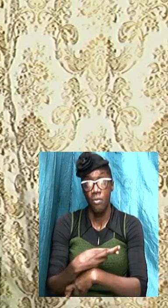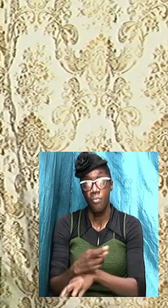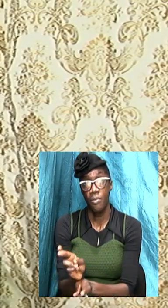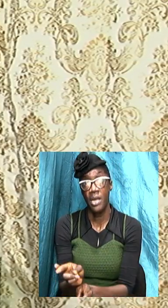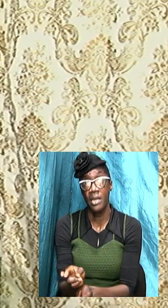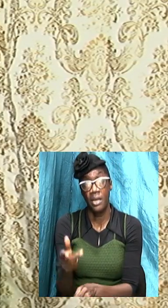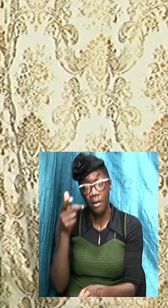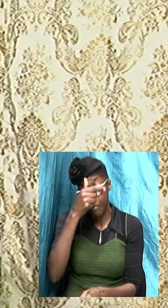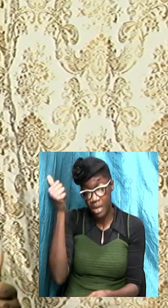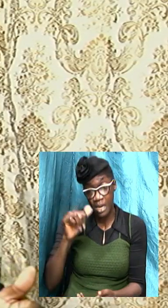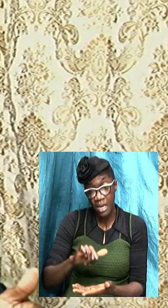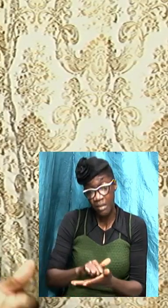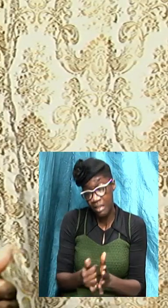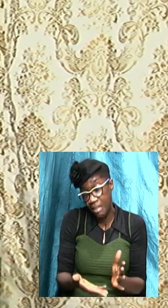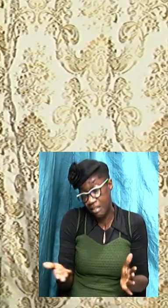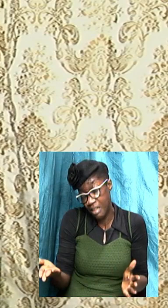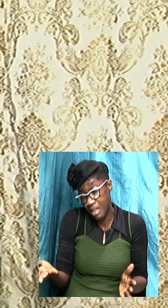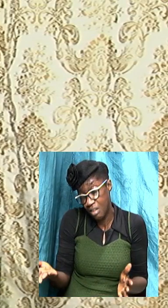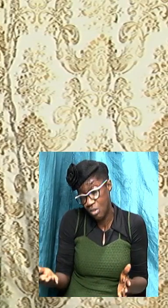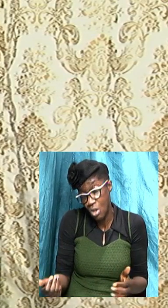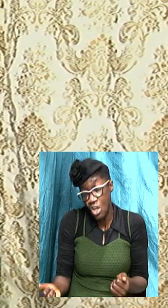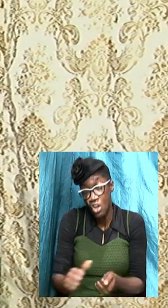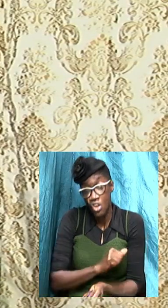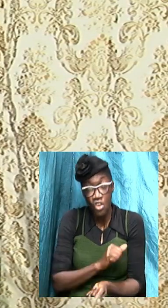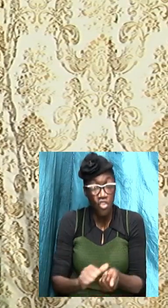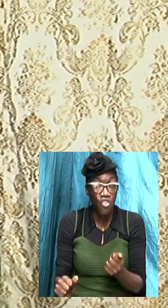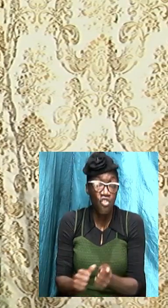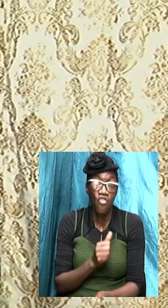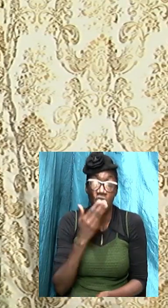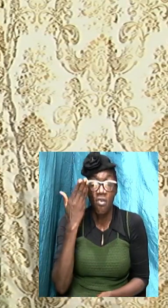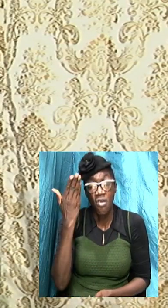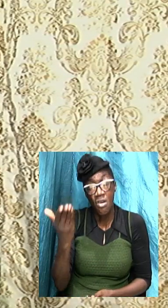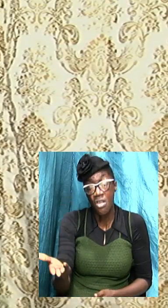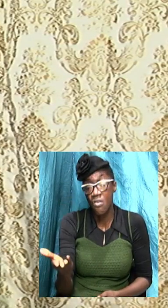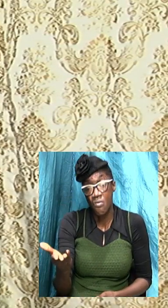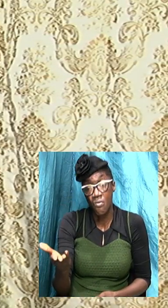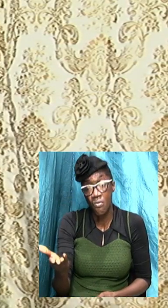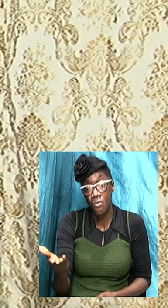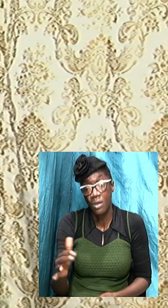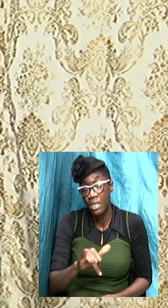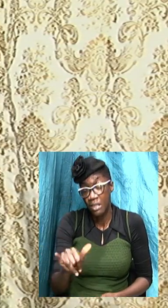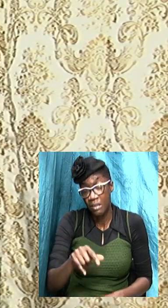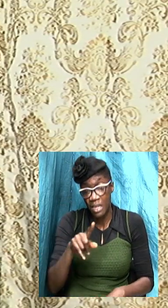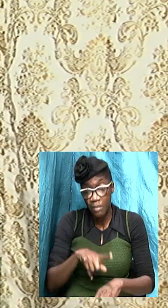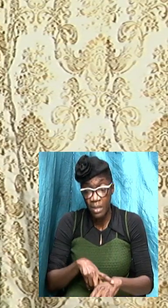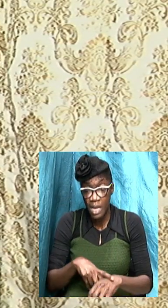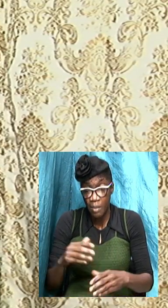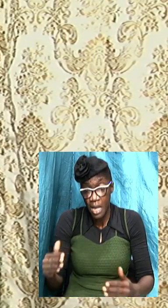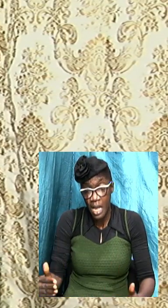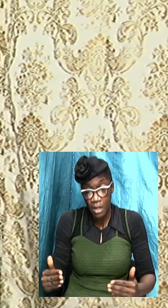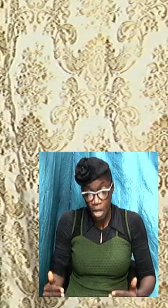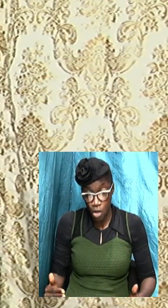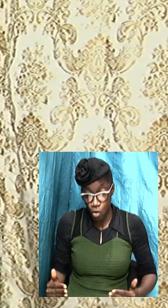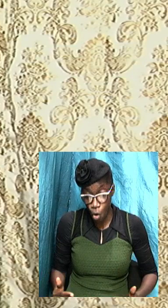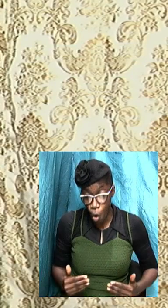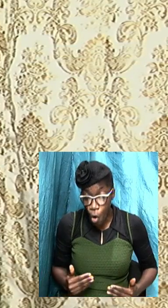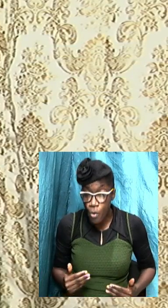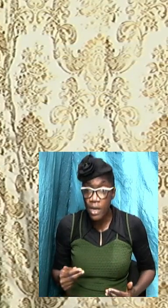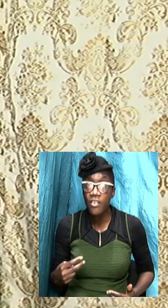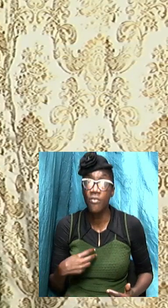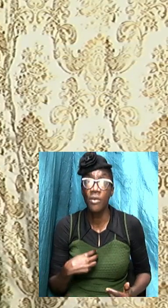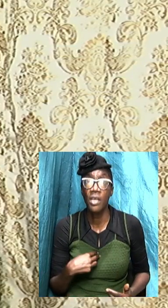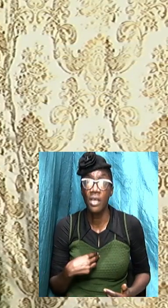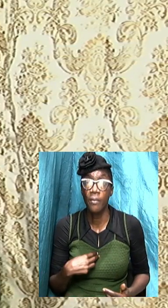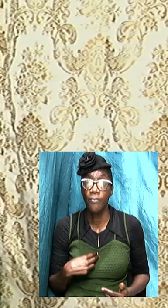because these things are there to destroy you but at the same time it encourages us to let us look at